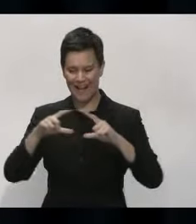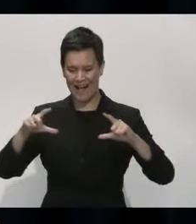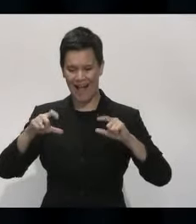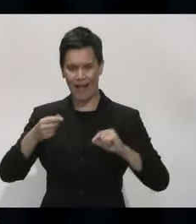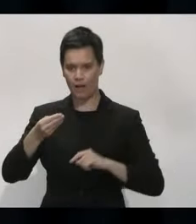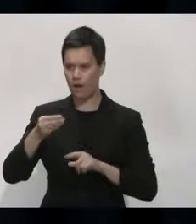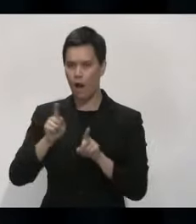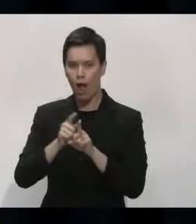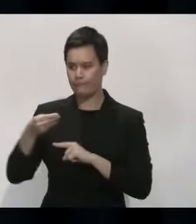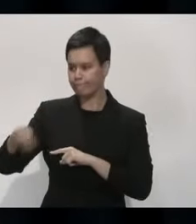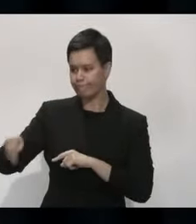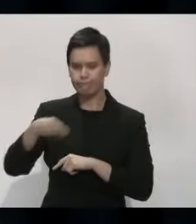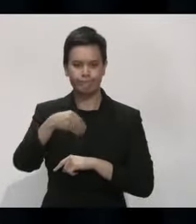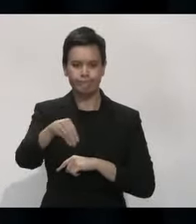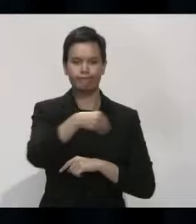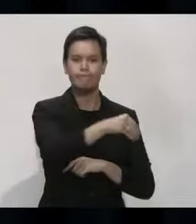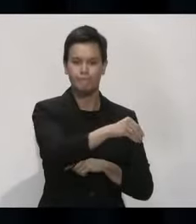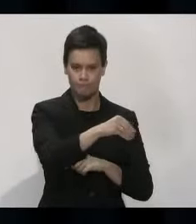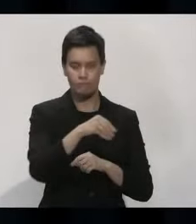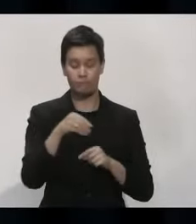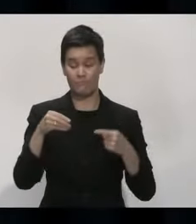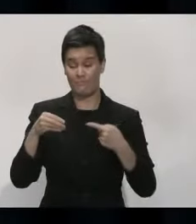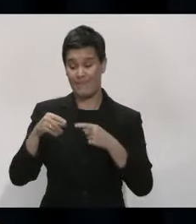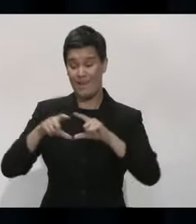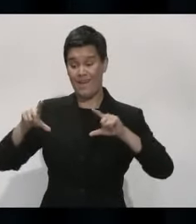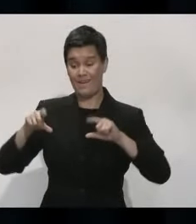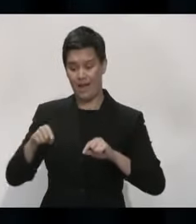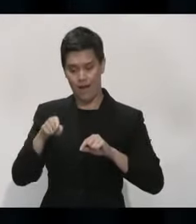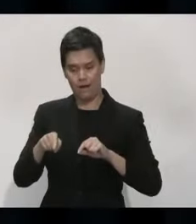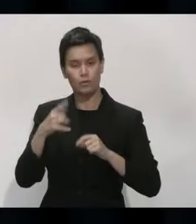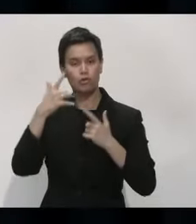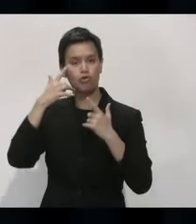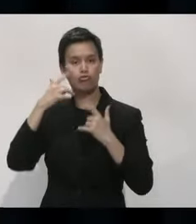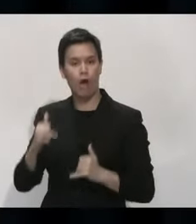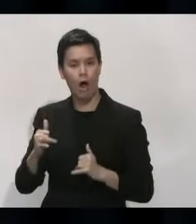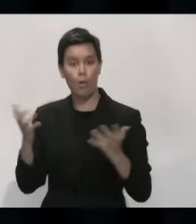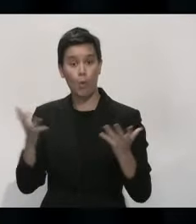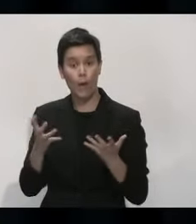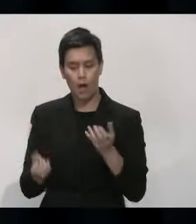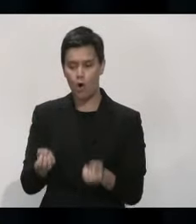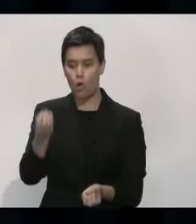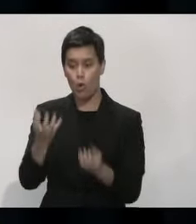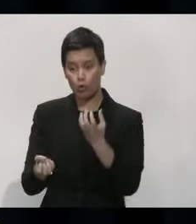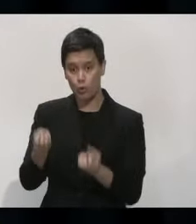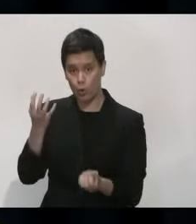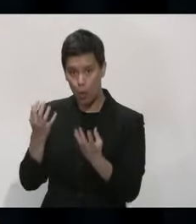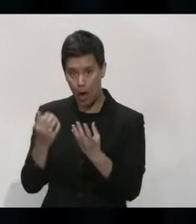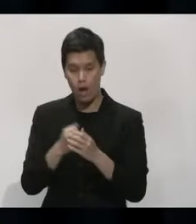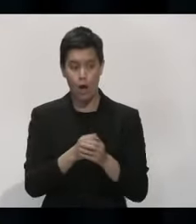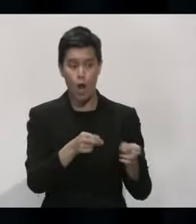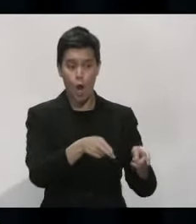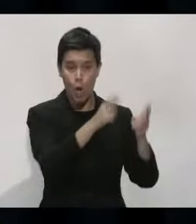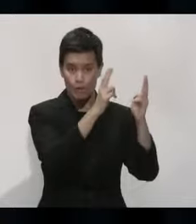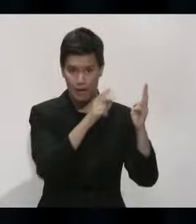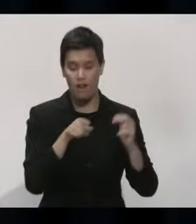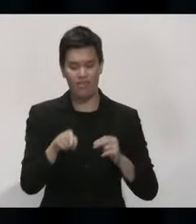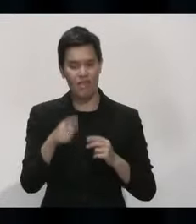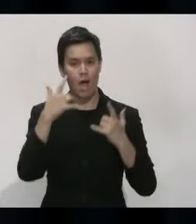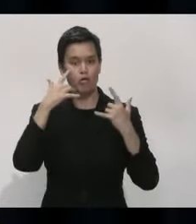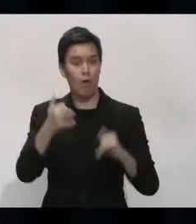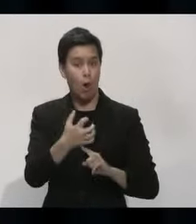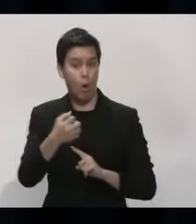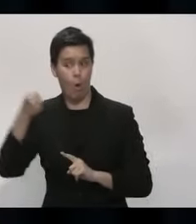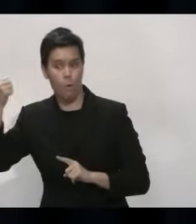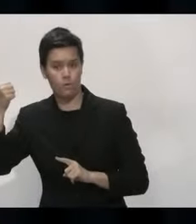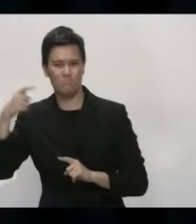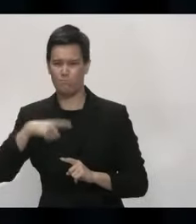trial in Rotorua and in a managed isolation and quarantine facility is getting back on track. And we will see that in the next few